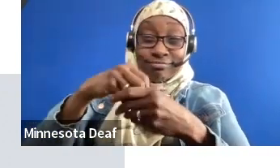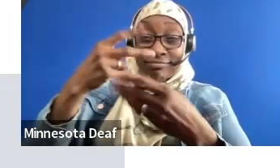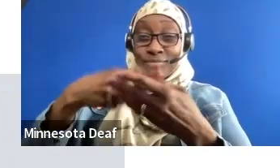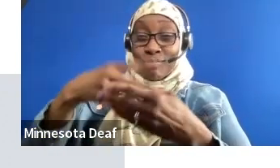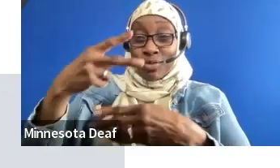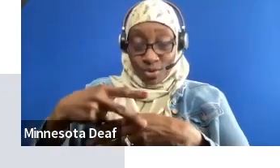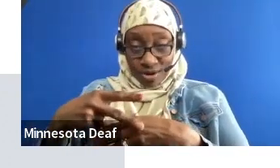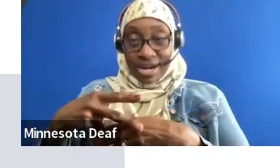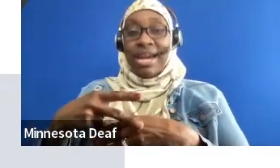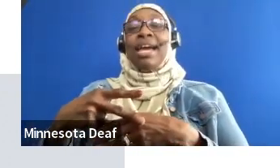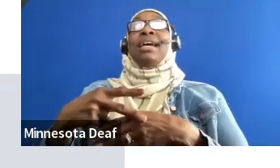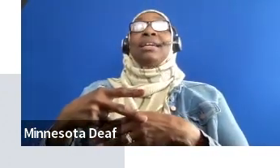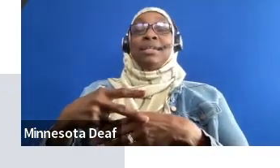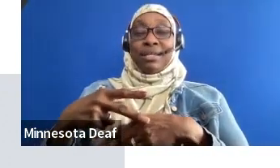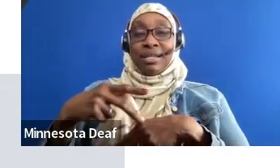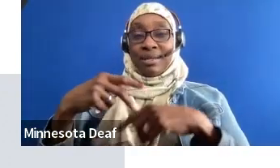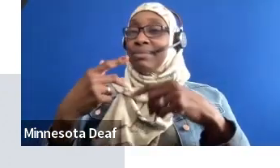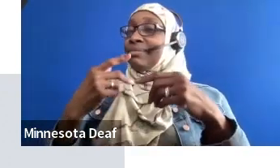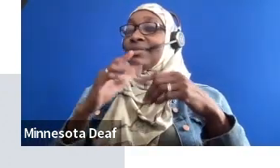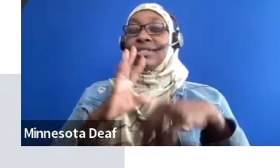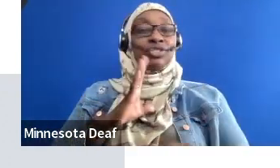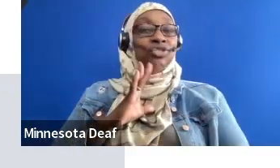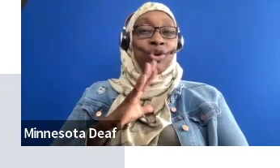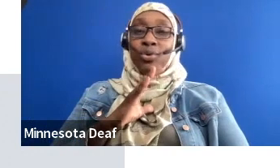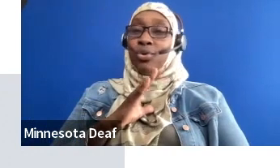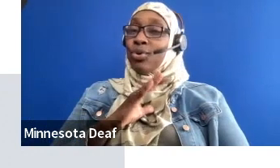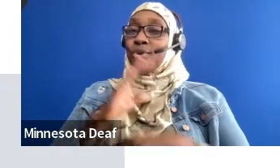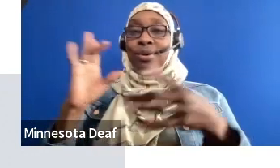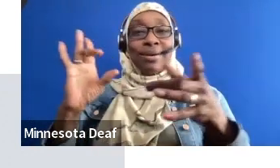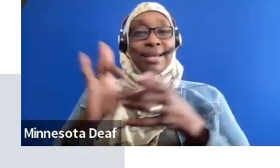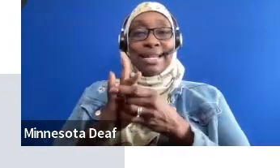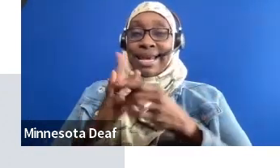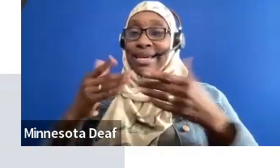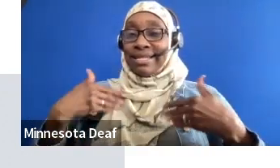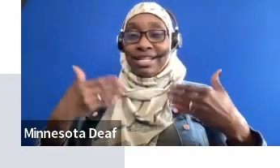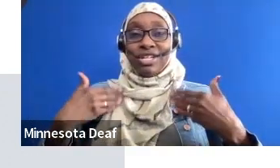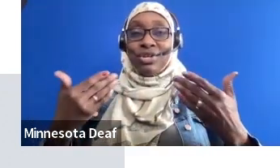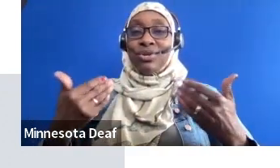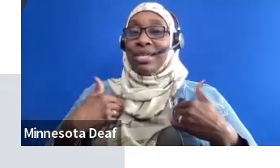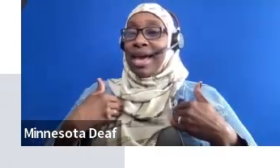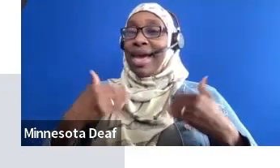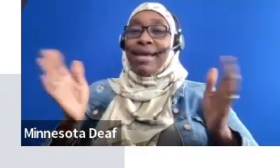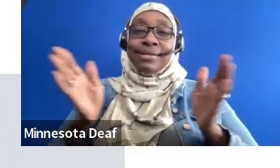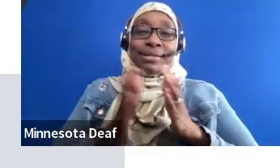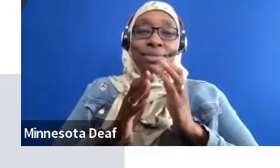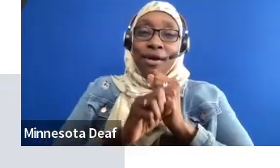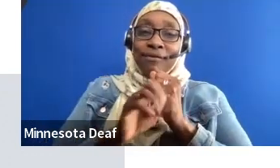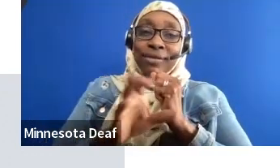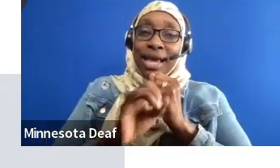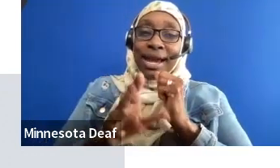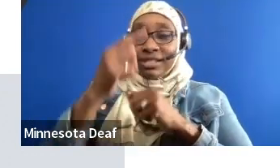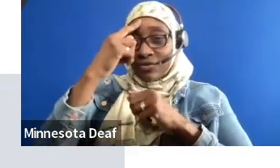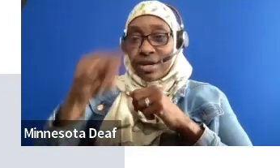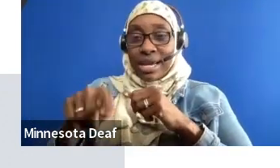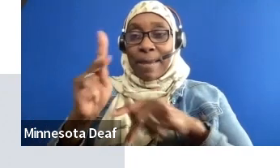I was there. So cool. Super, super cool. I have little flyers for it. People can pick some up and look at them. But